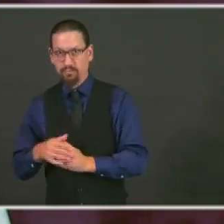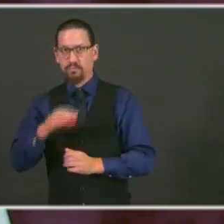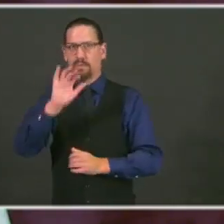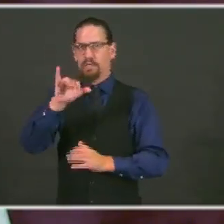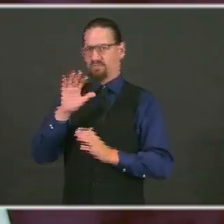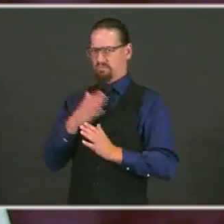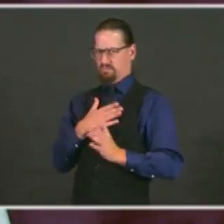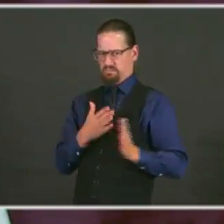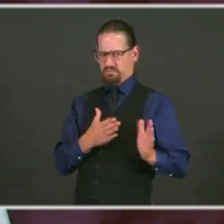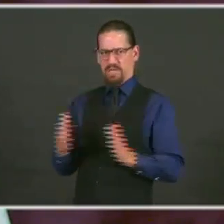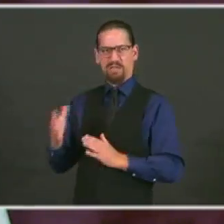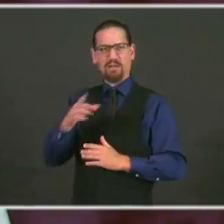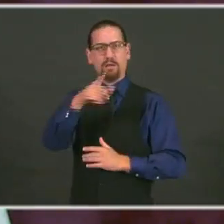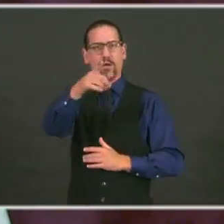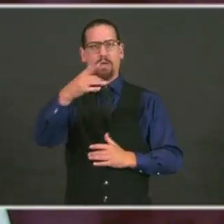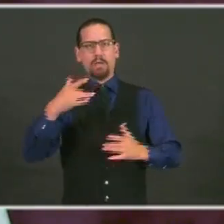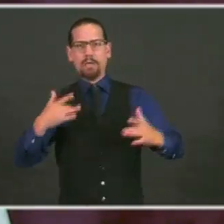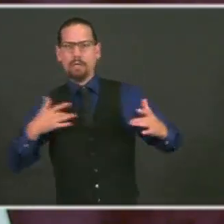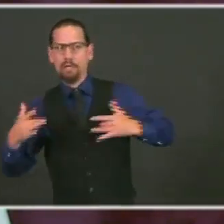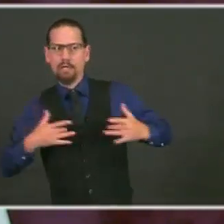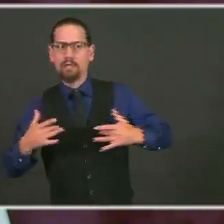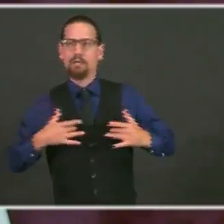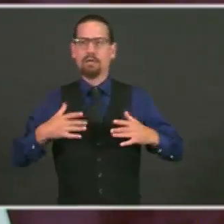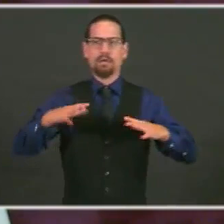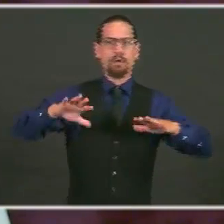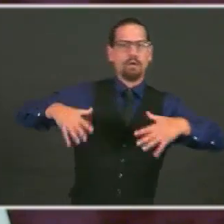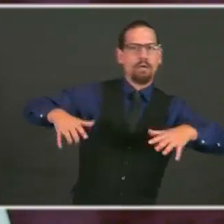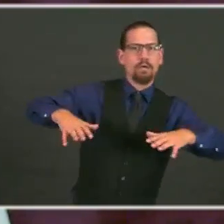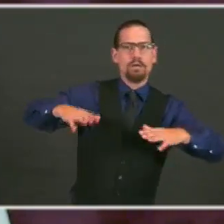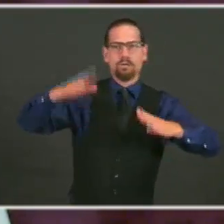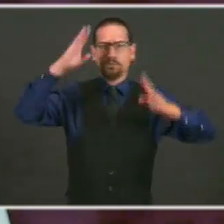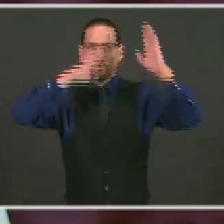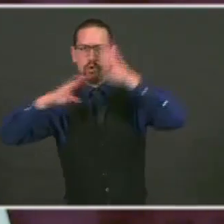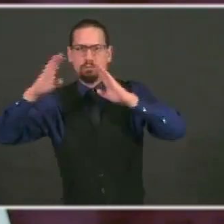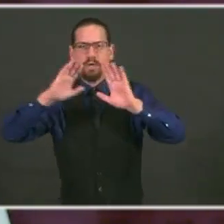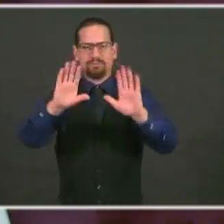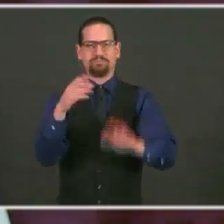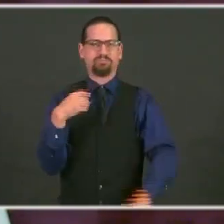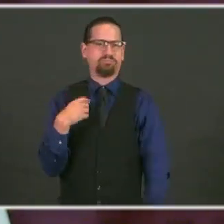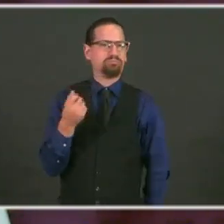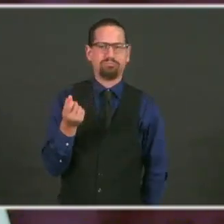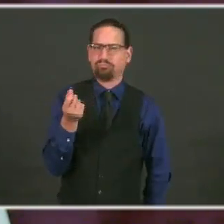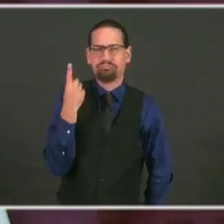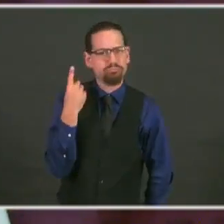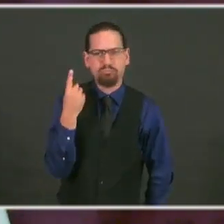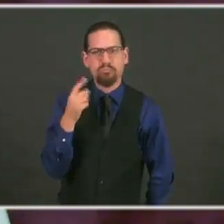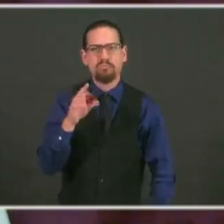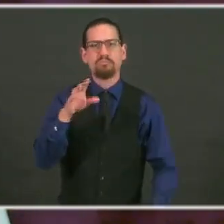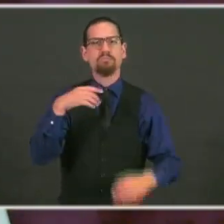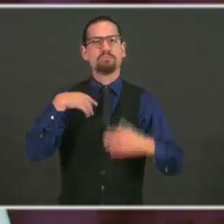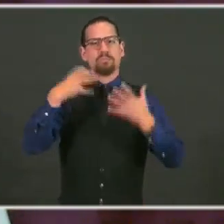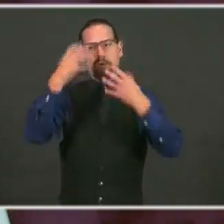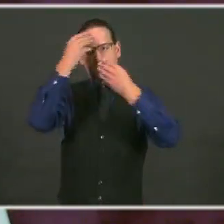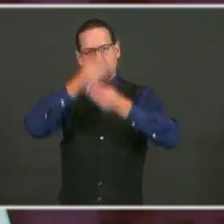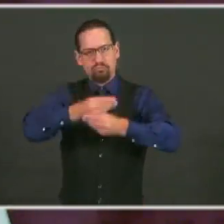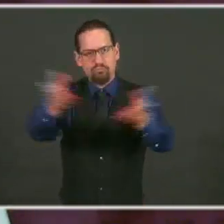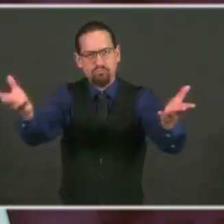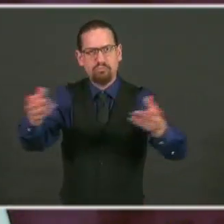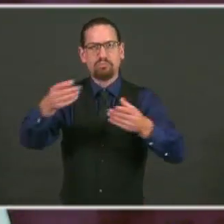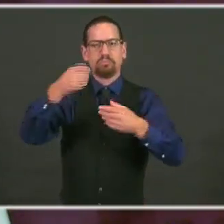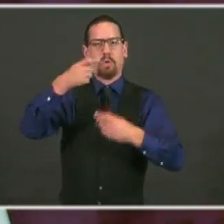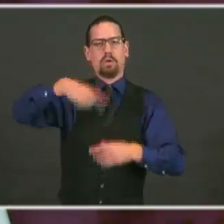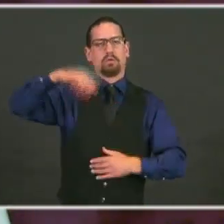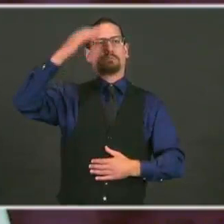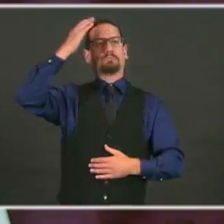People are afraid. I understand that. So we want to do whatever we can do to help you feel more confident and calm.